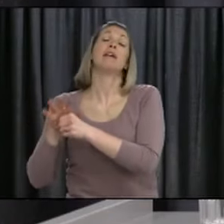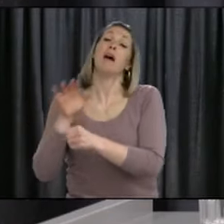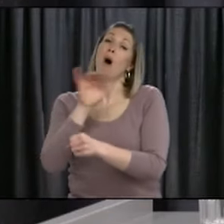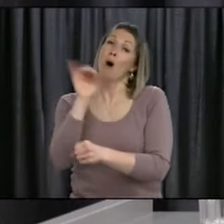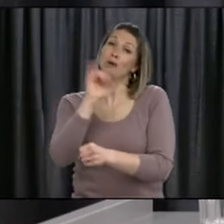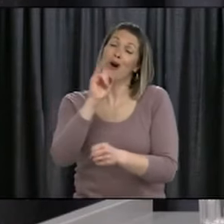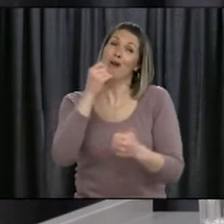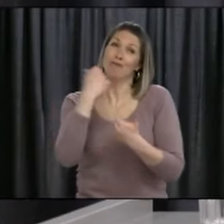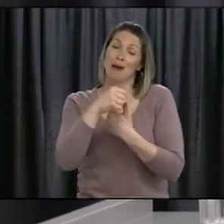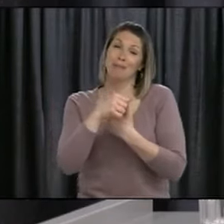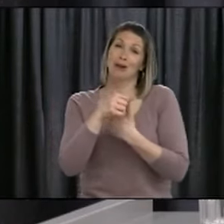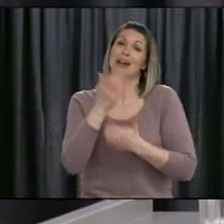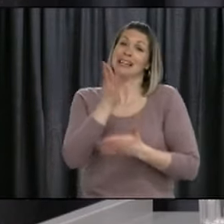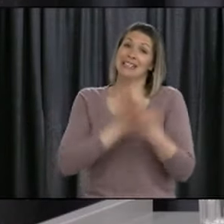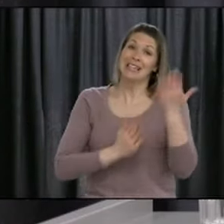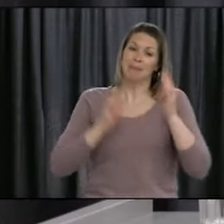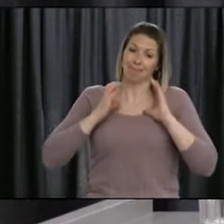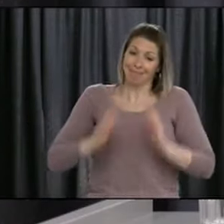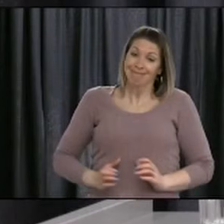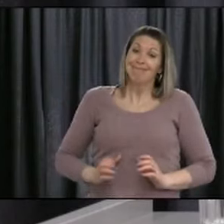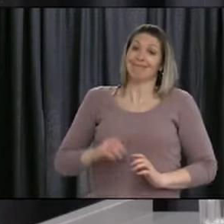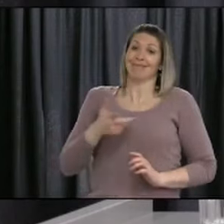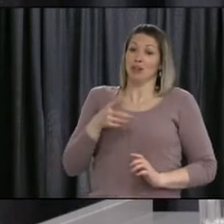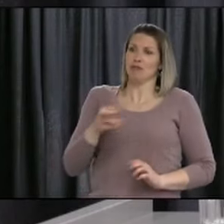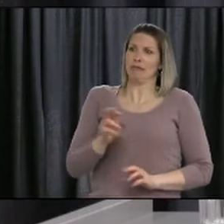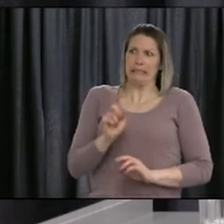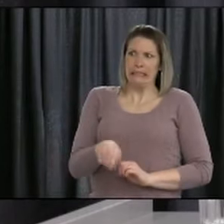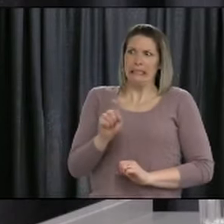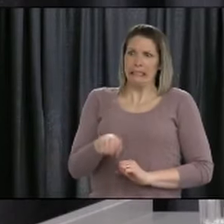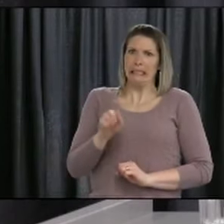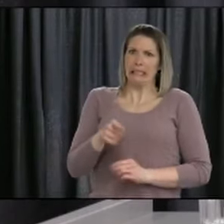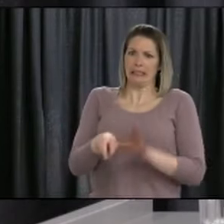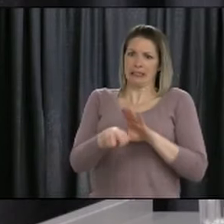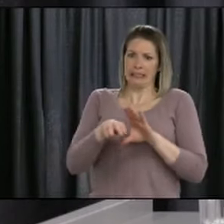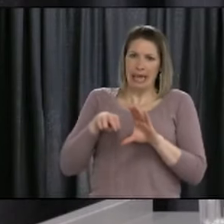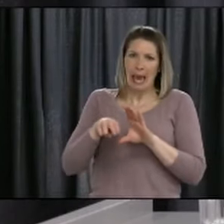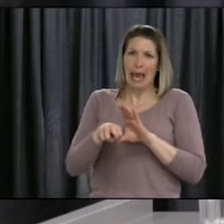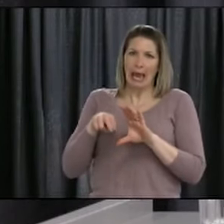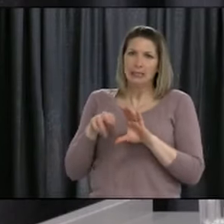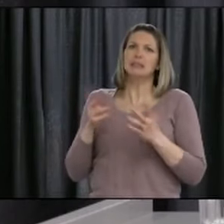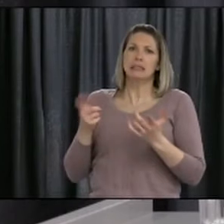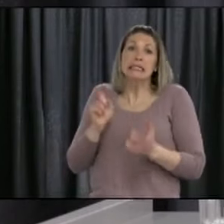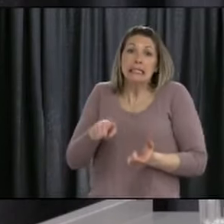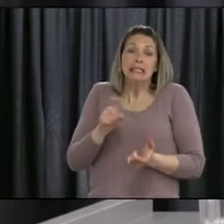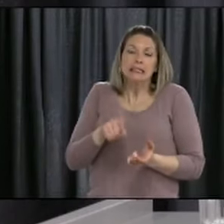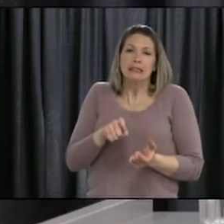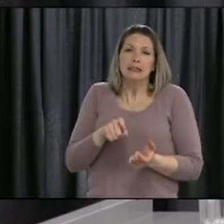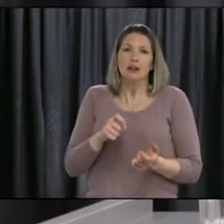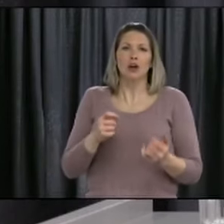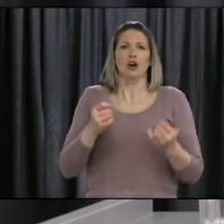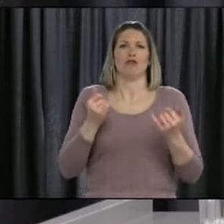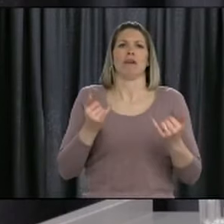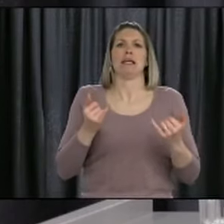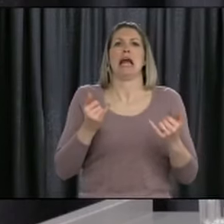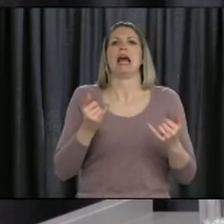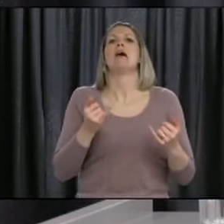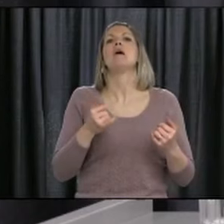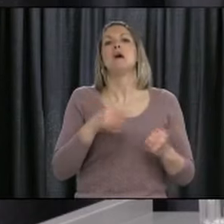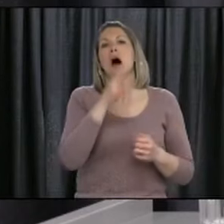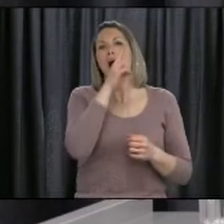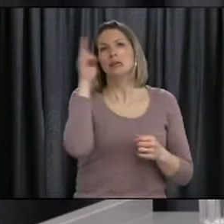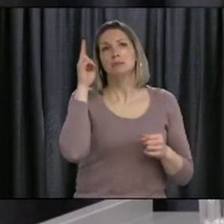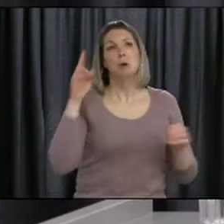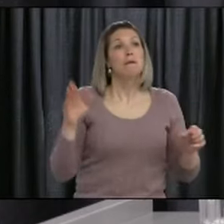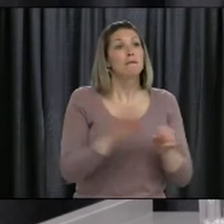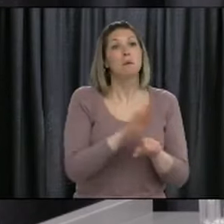not going to see ourselves, I don't think, back to what anyone would call the usual working of the healthcare system for some months yet.